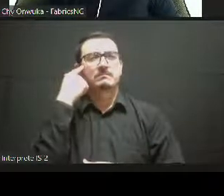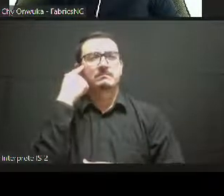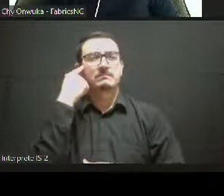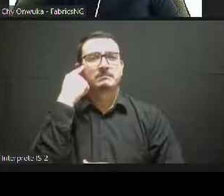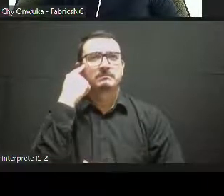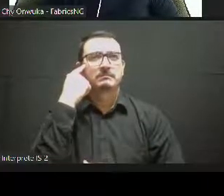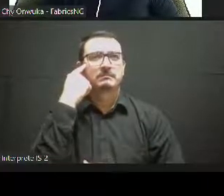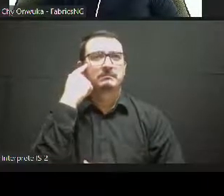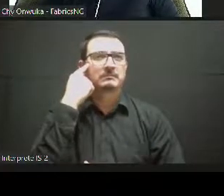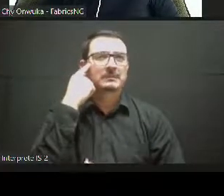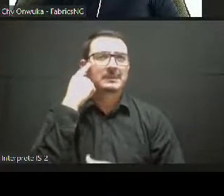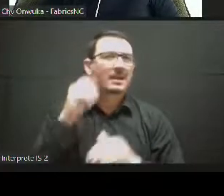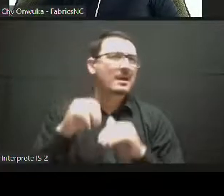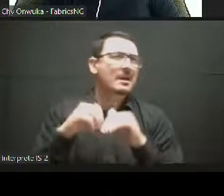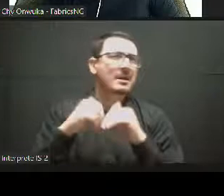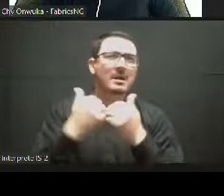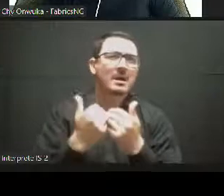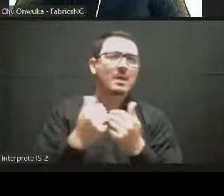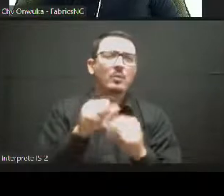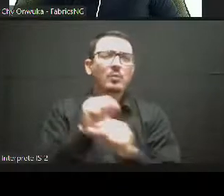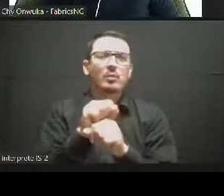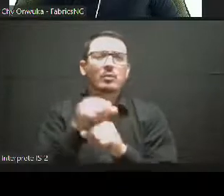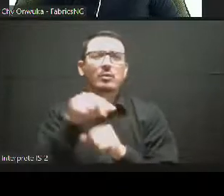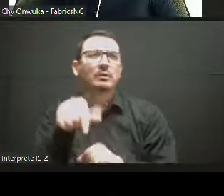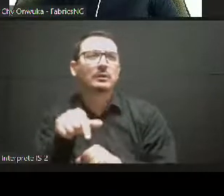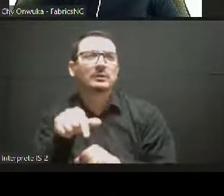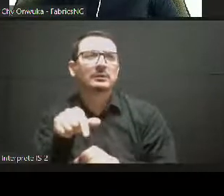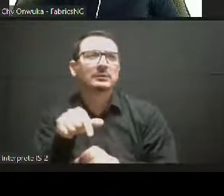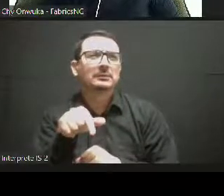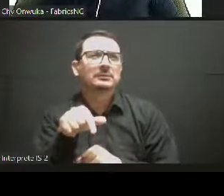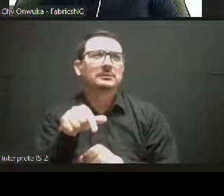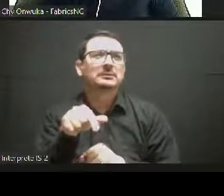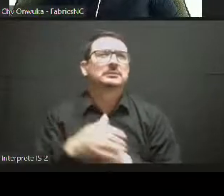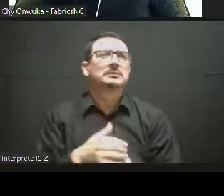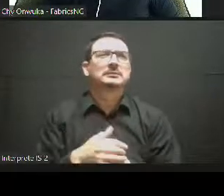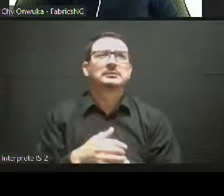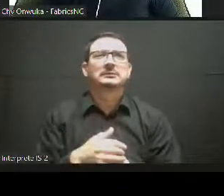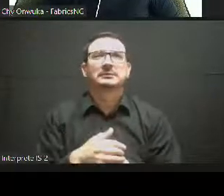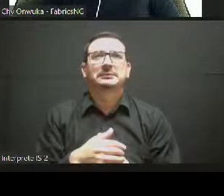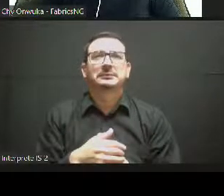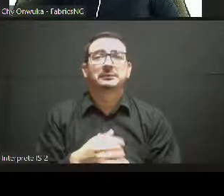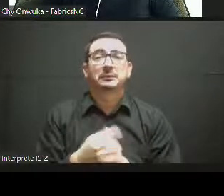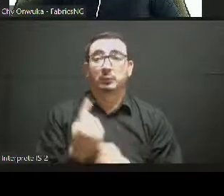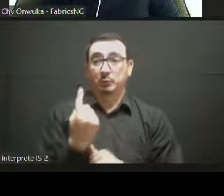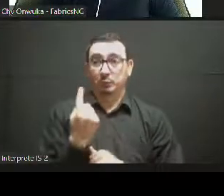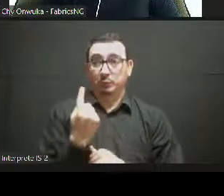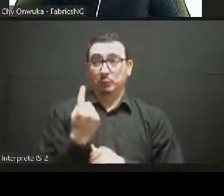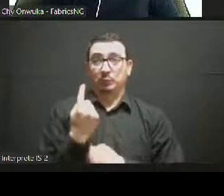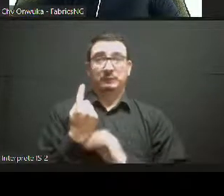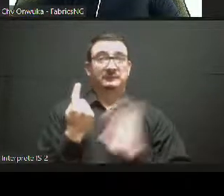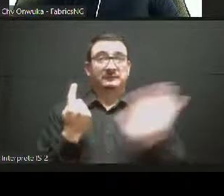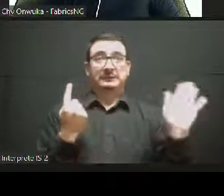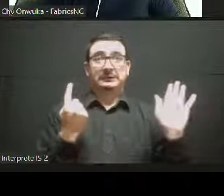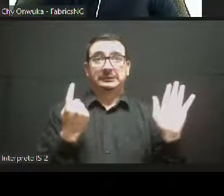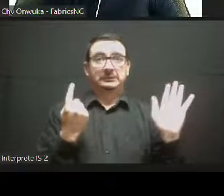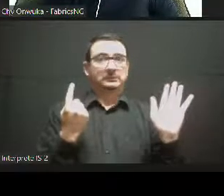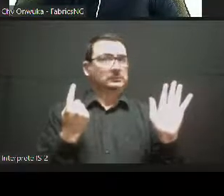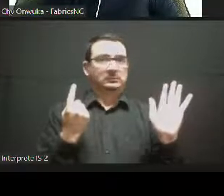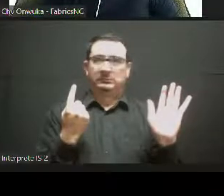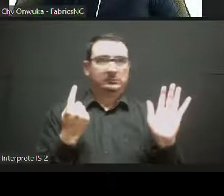of the 21st century, Africa is quite a dynamic space right now.